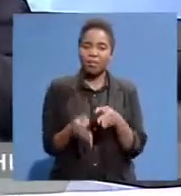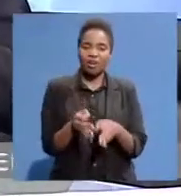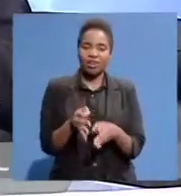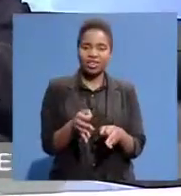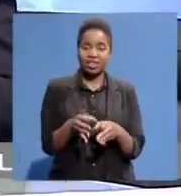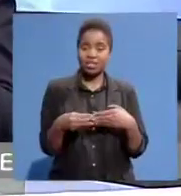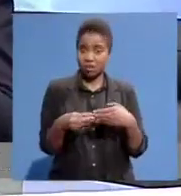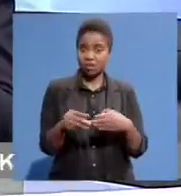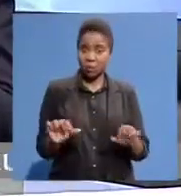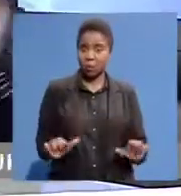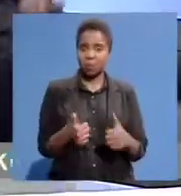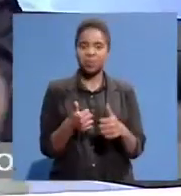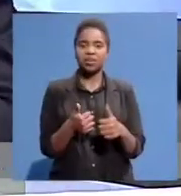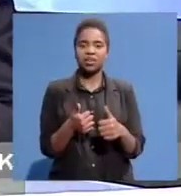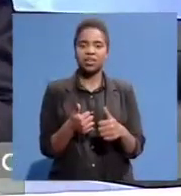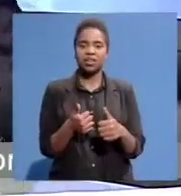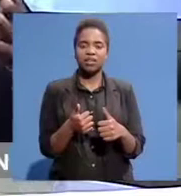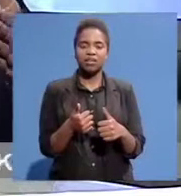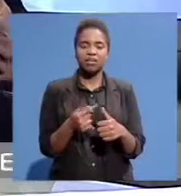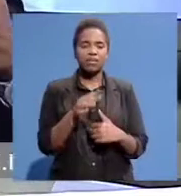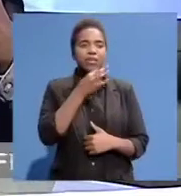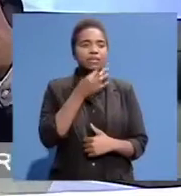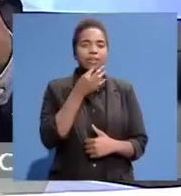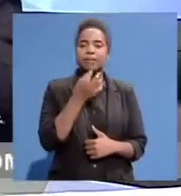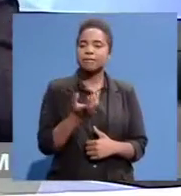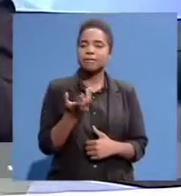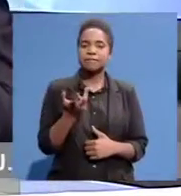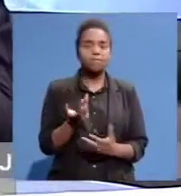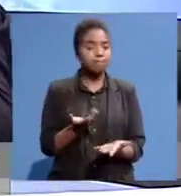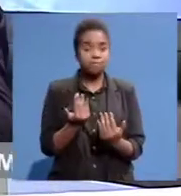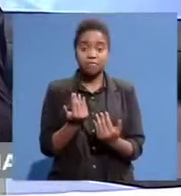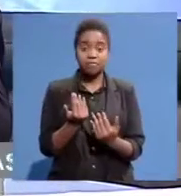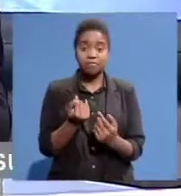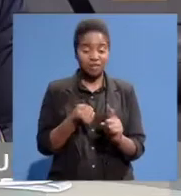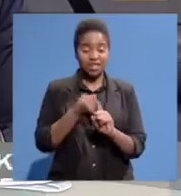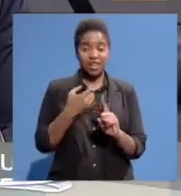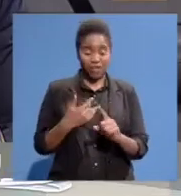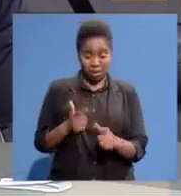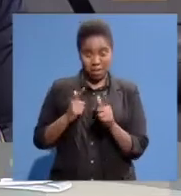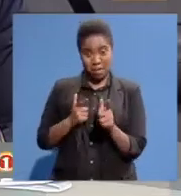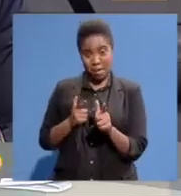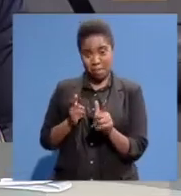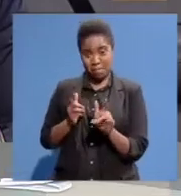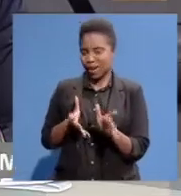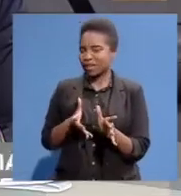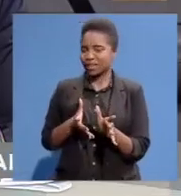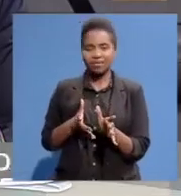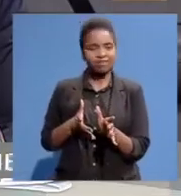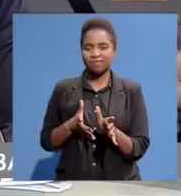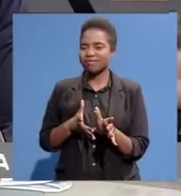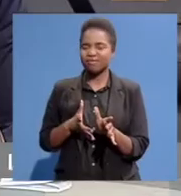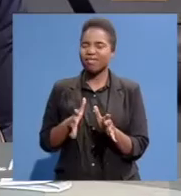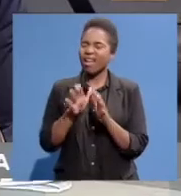on You know Call on for us To say Guys The struggle Is not about guns only The struggle Is all about